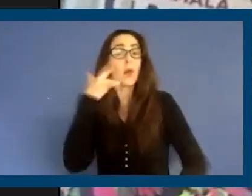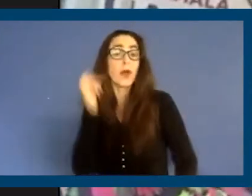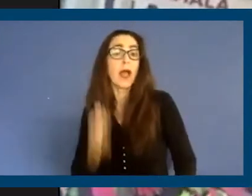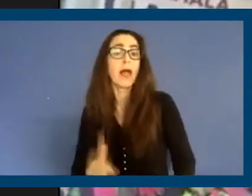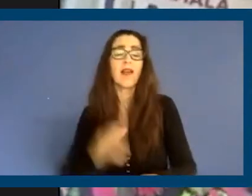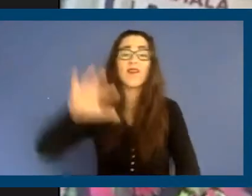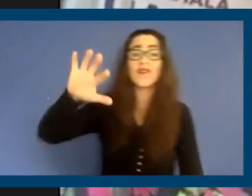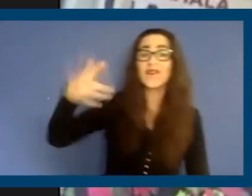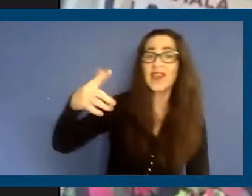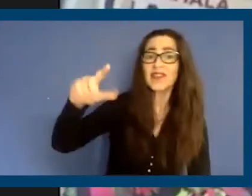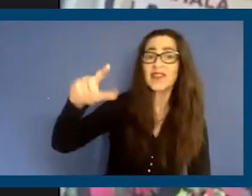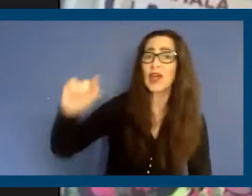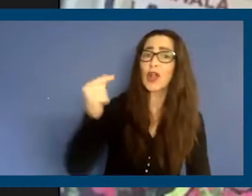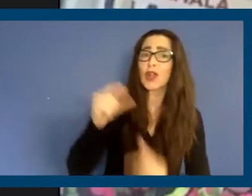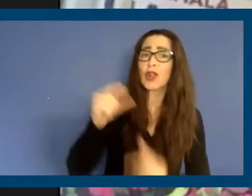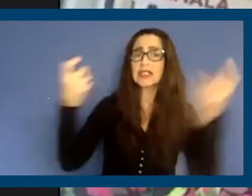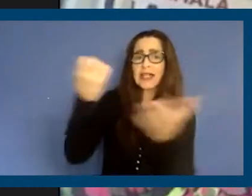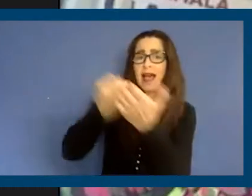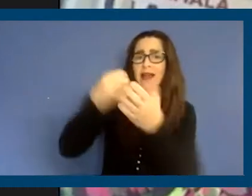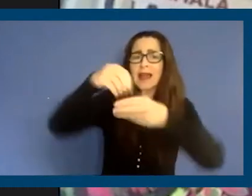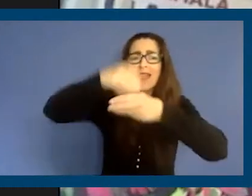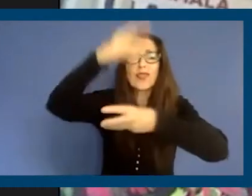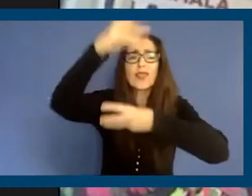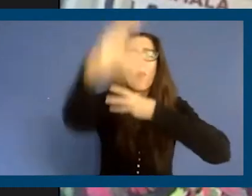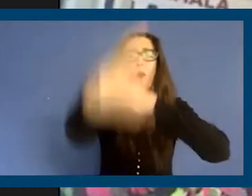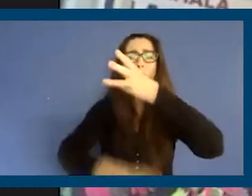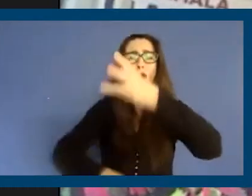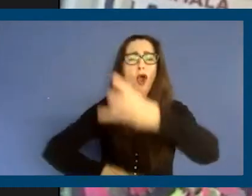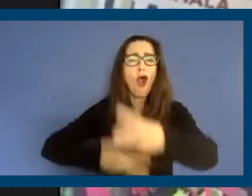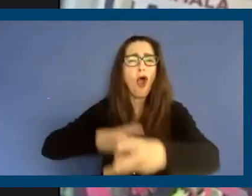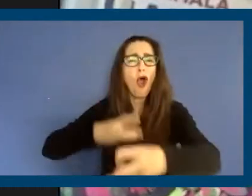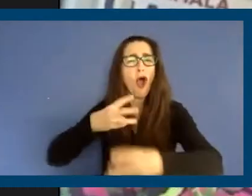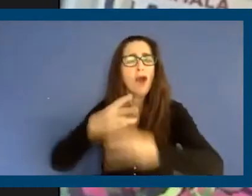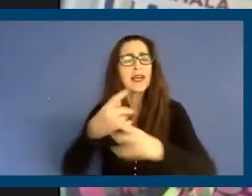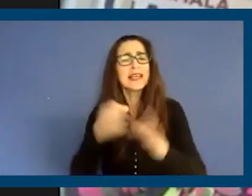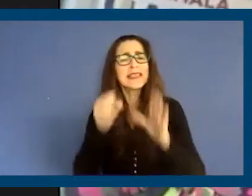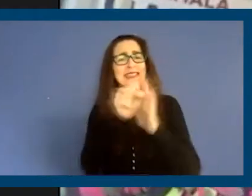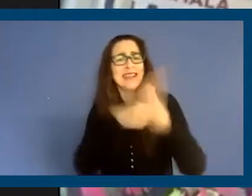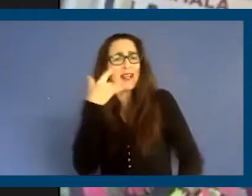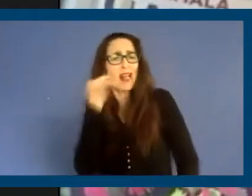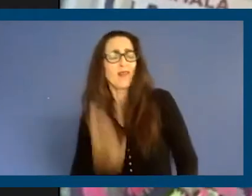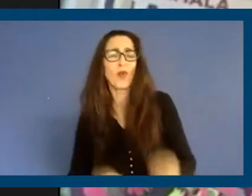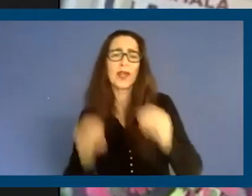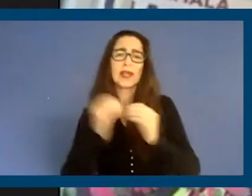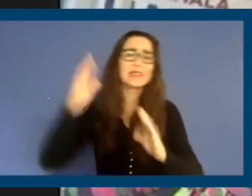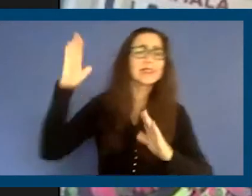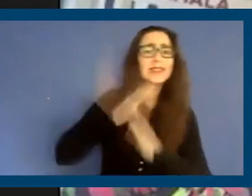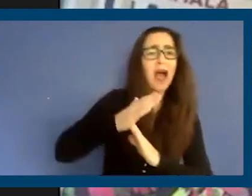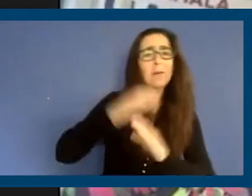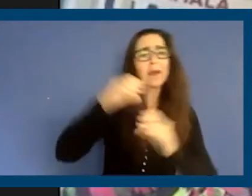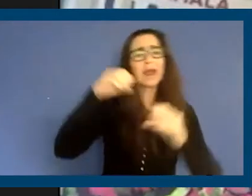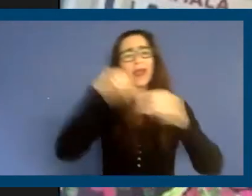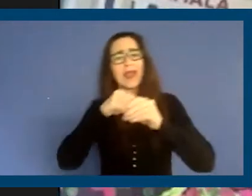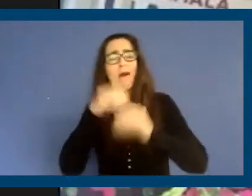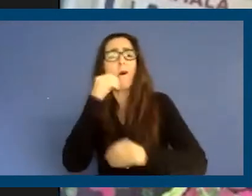largest economy in the world, we're number one in homeless. And that should not be the case. And out of the number